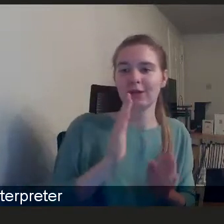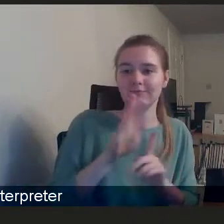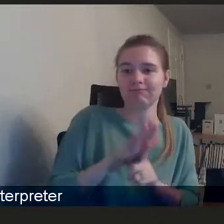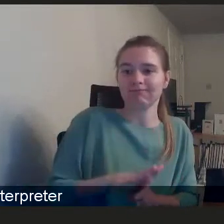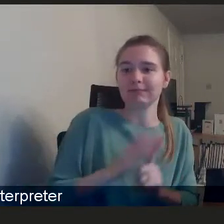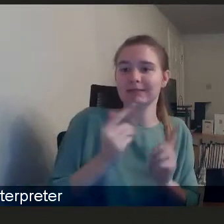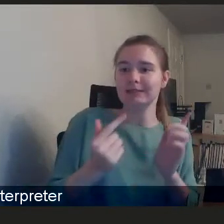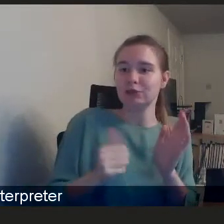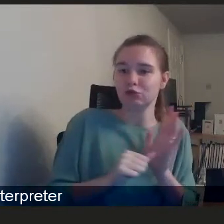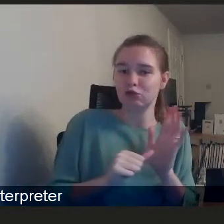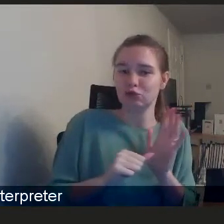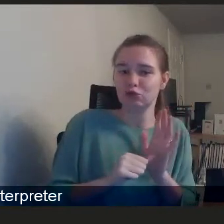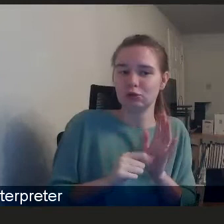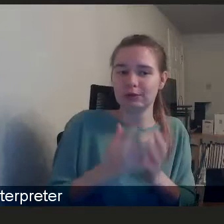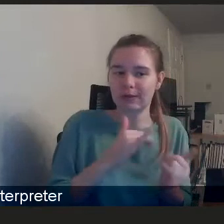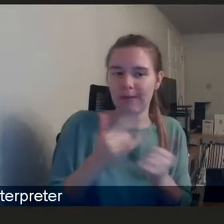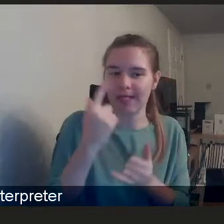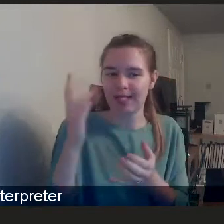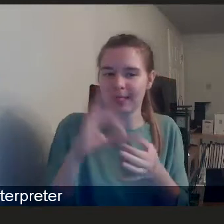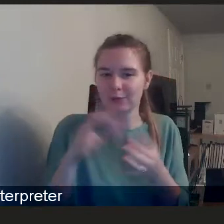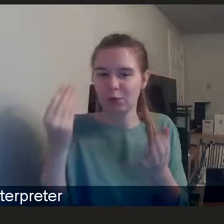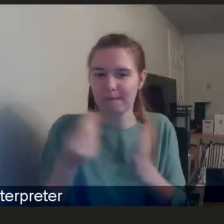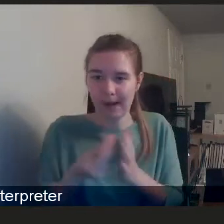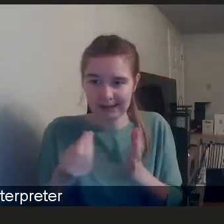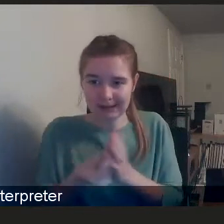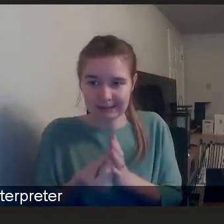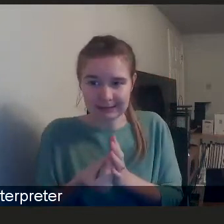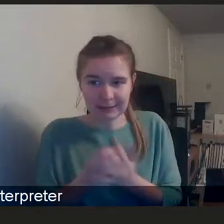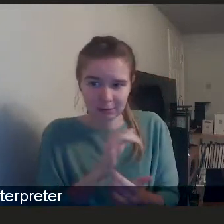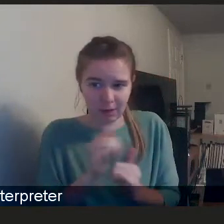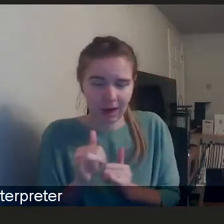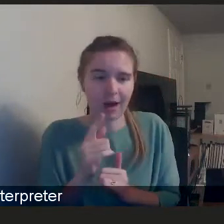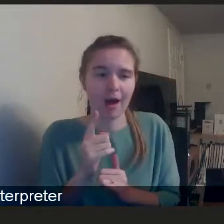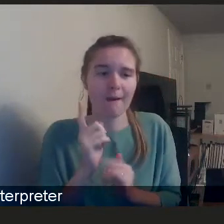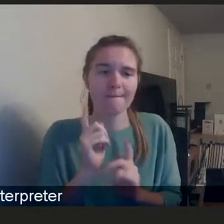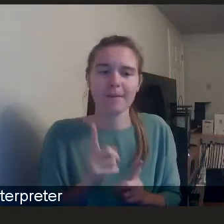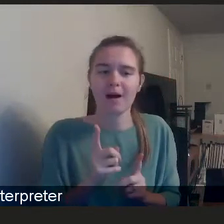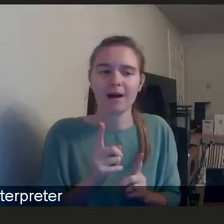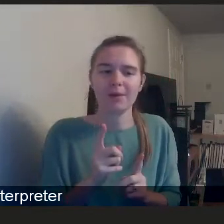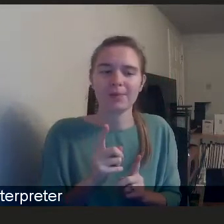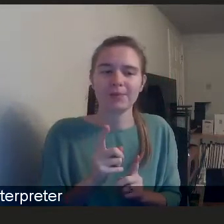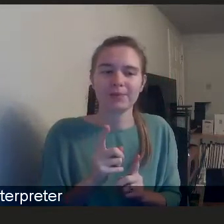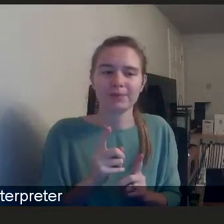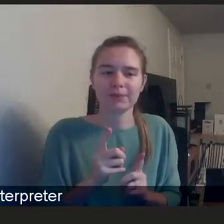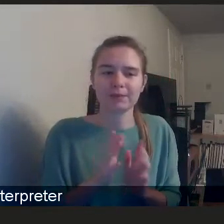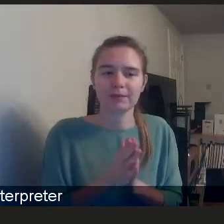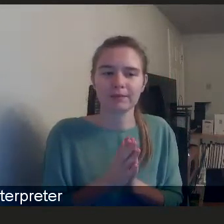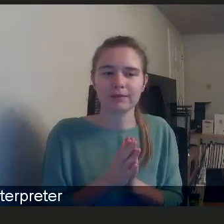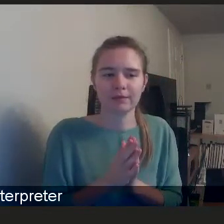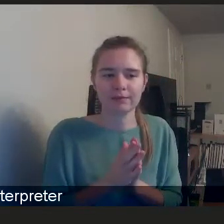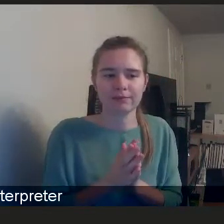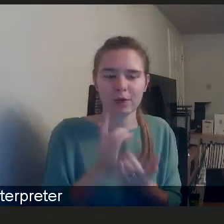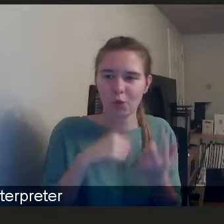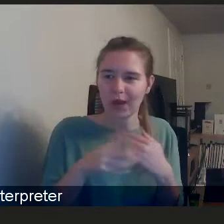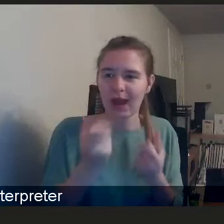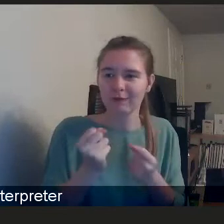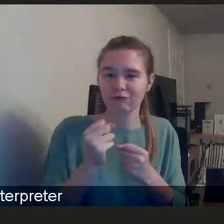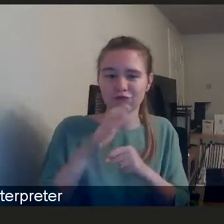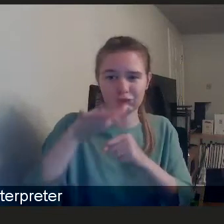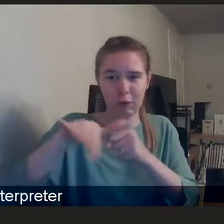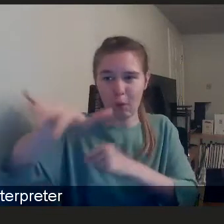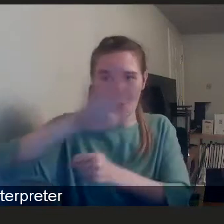often does come down to money, doesn't it? You know, but, you know, we've got very, very remote areas,